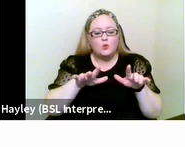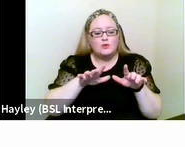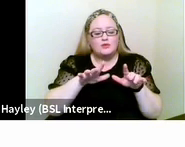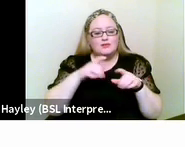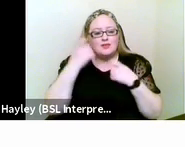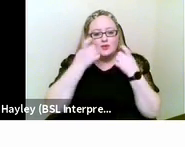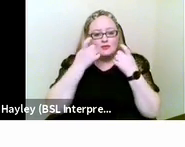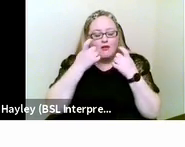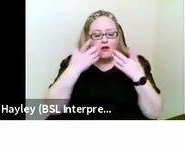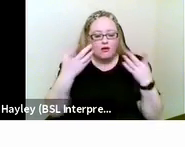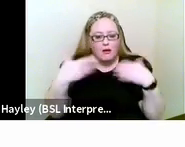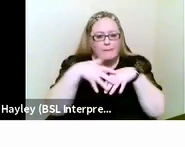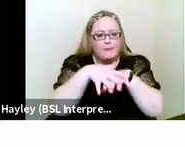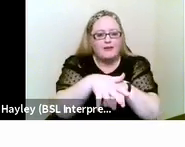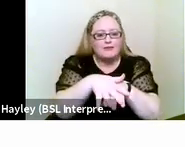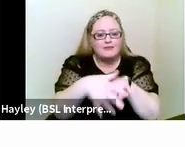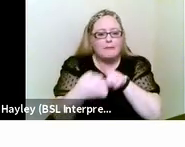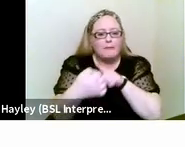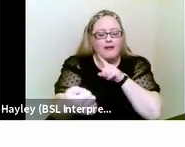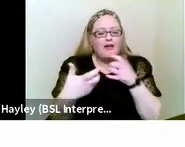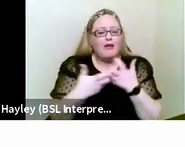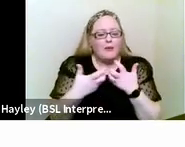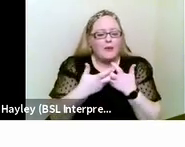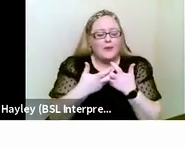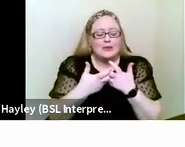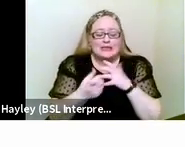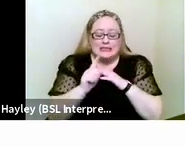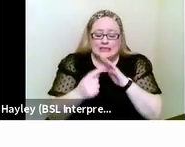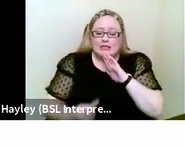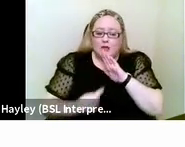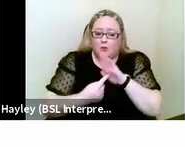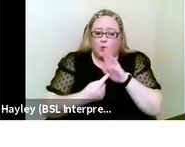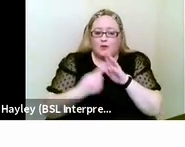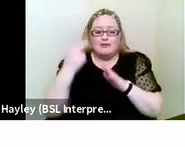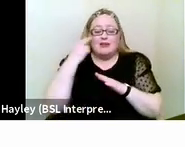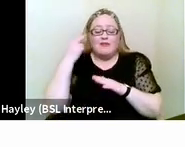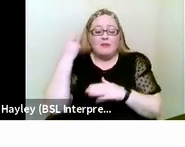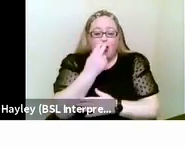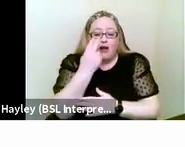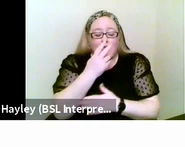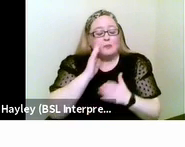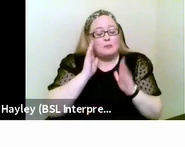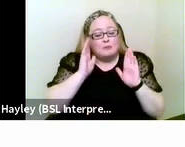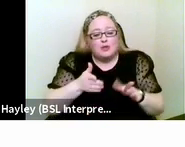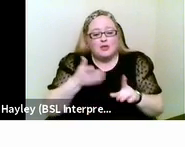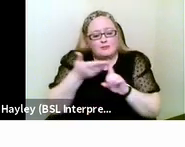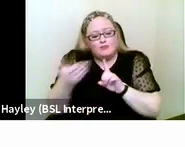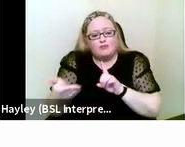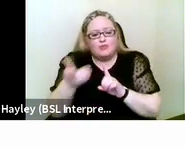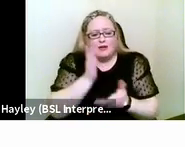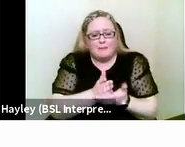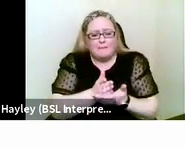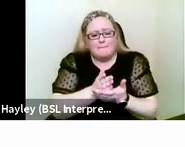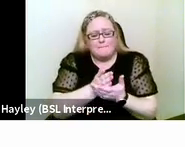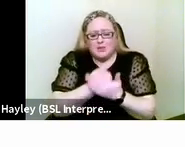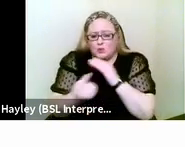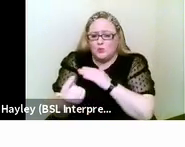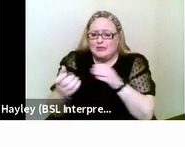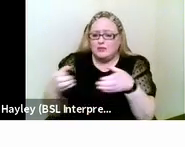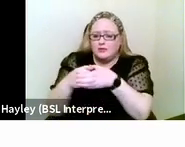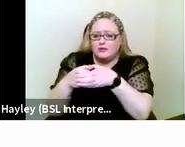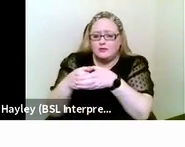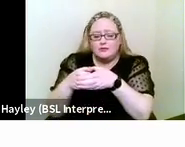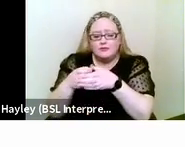deafblindness as a unique third category of sensory impairment what this also